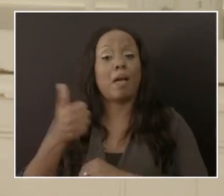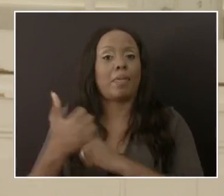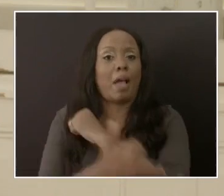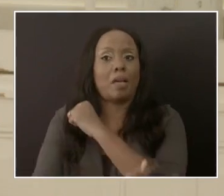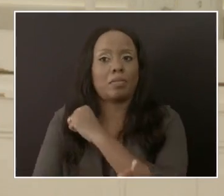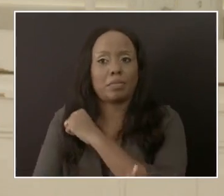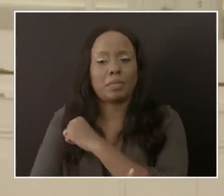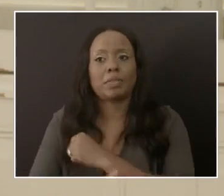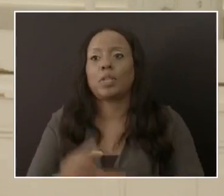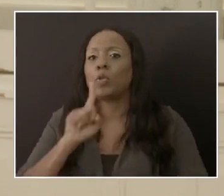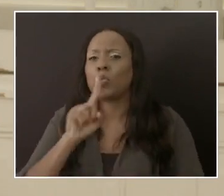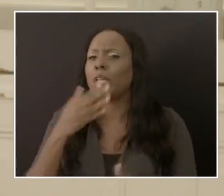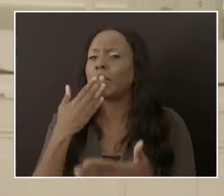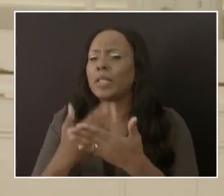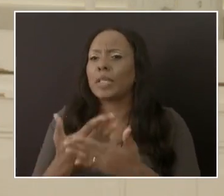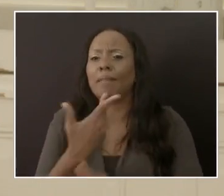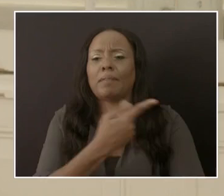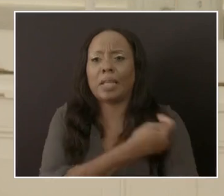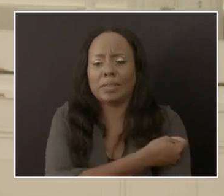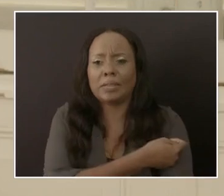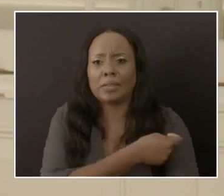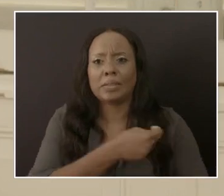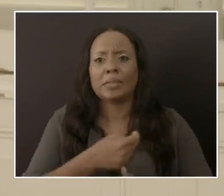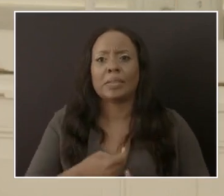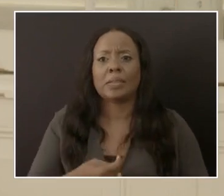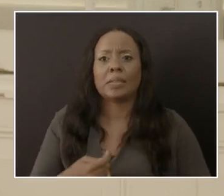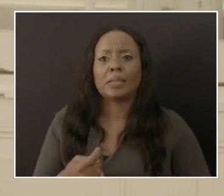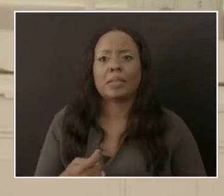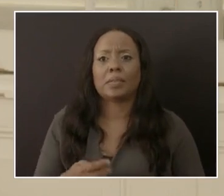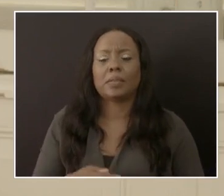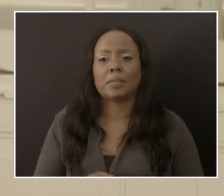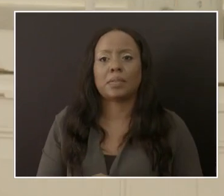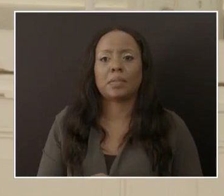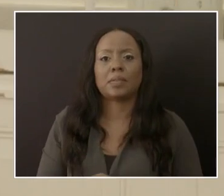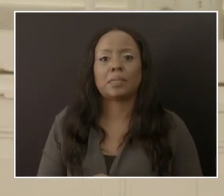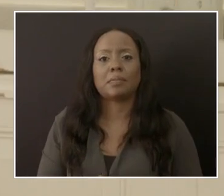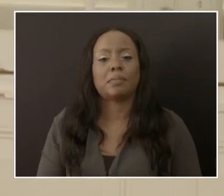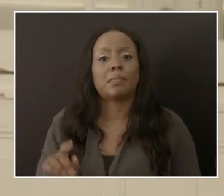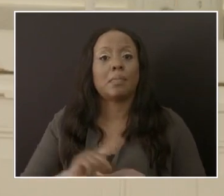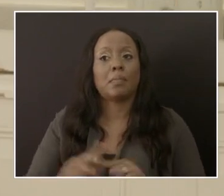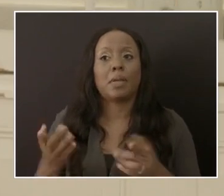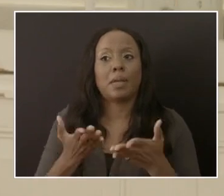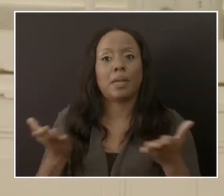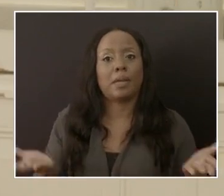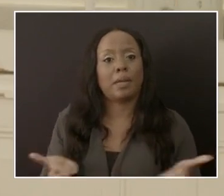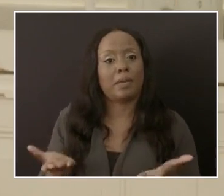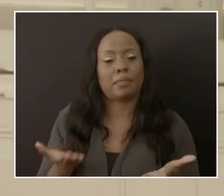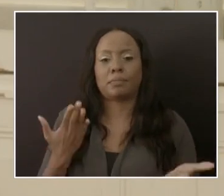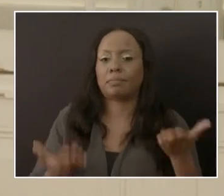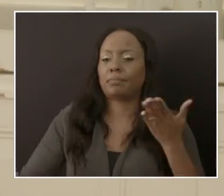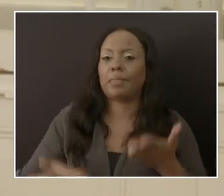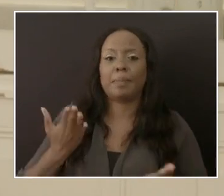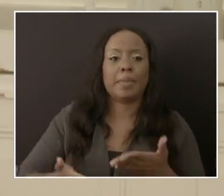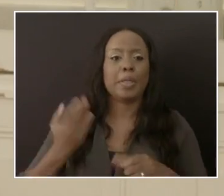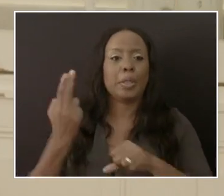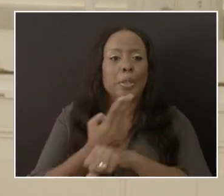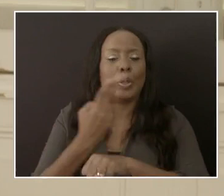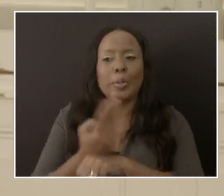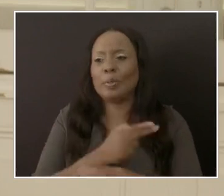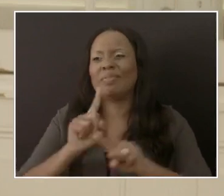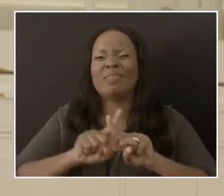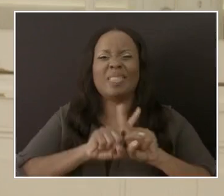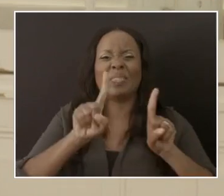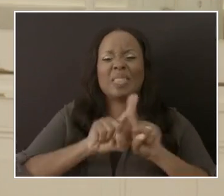But I guess in Barbados, we have to use different methods. But we will continue